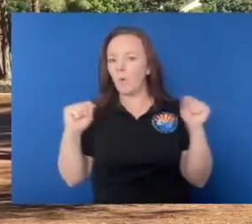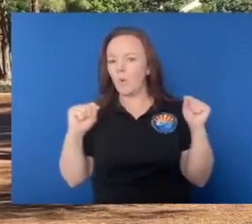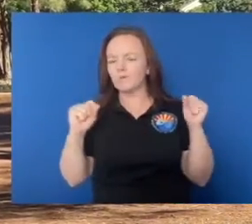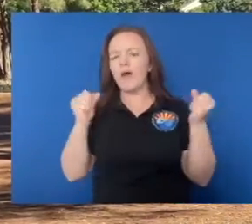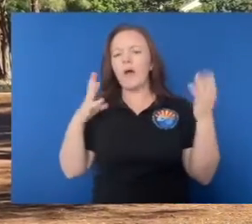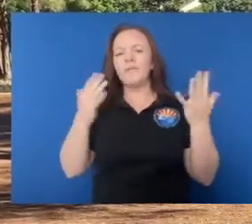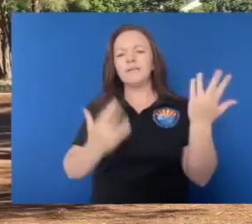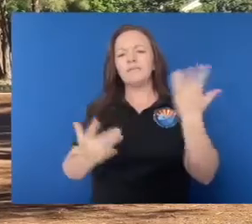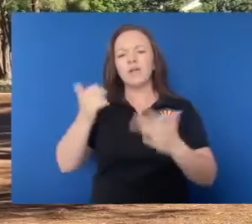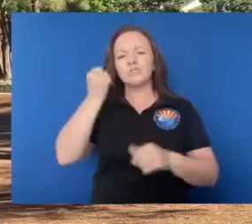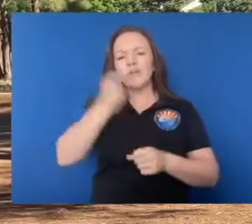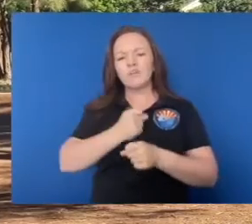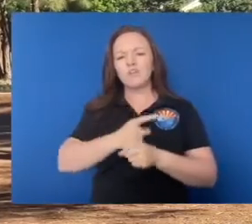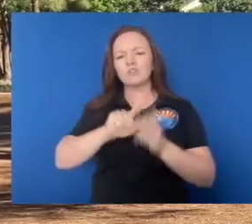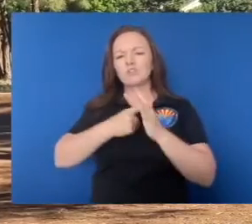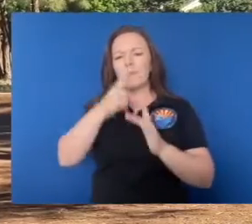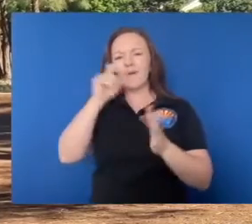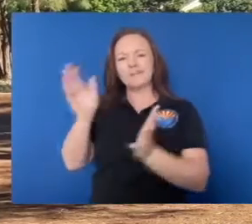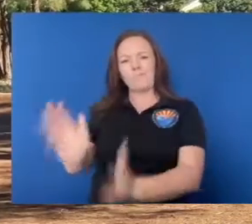started by an abandoned fire?